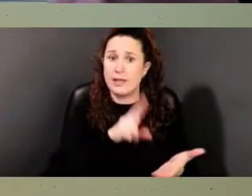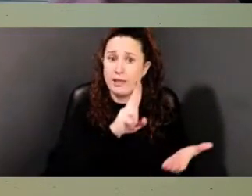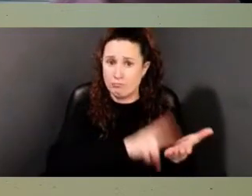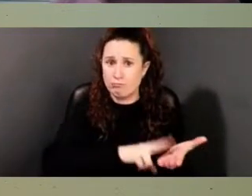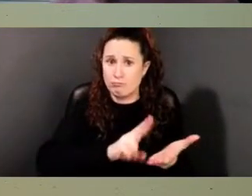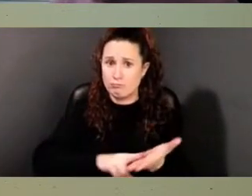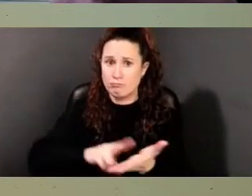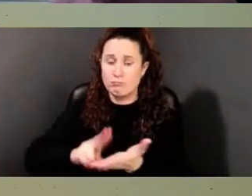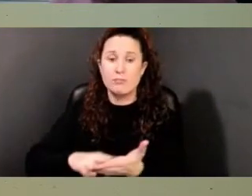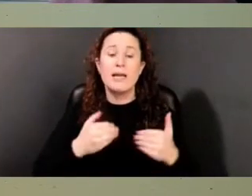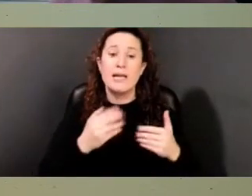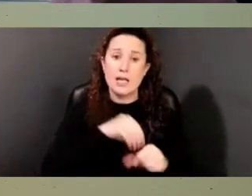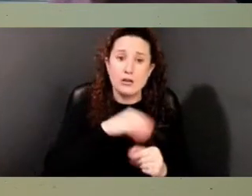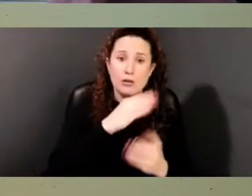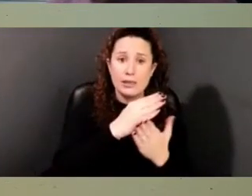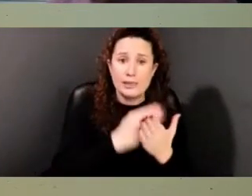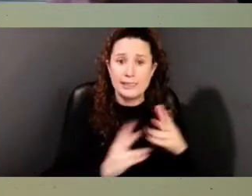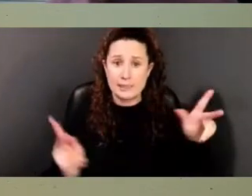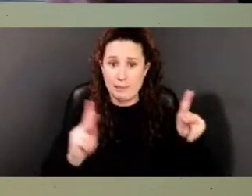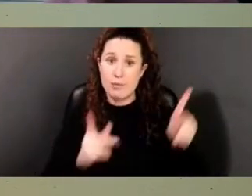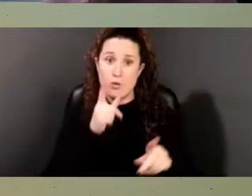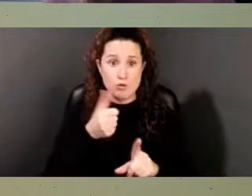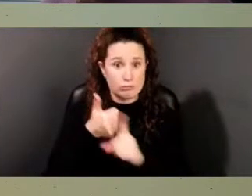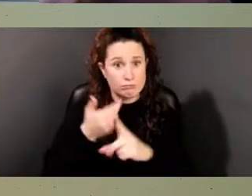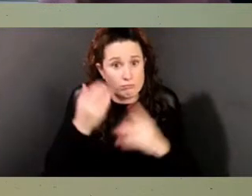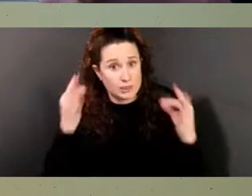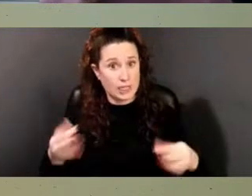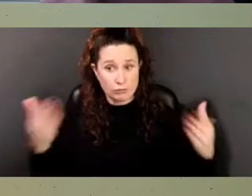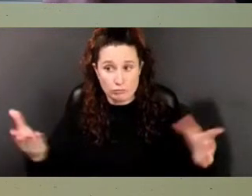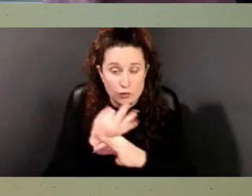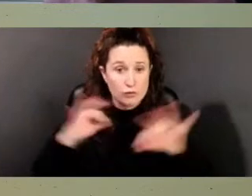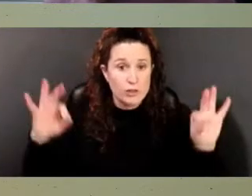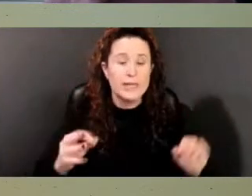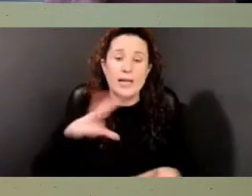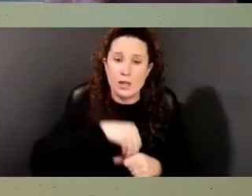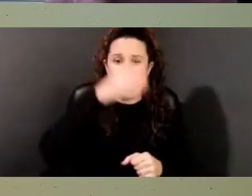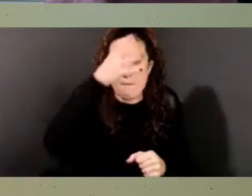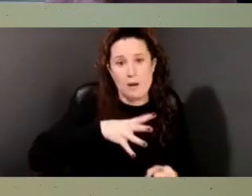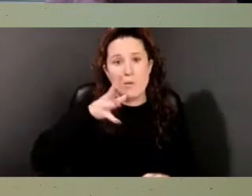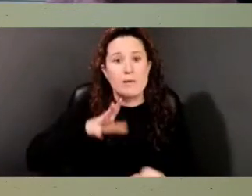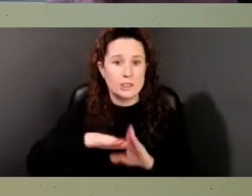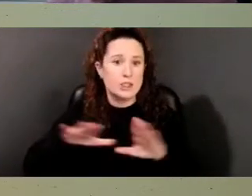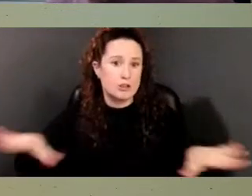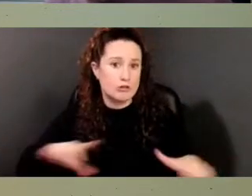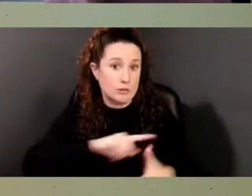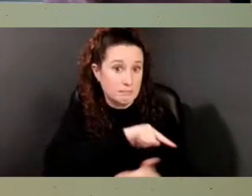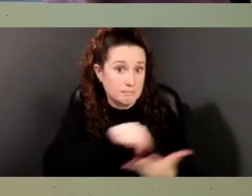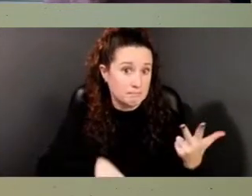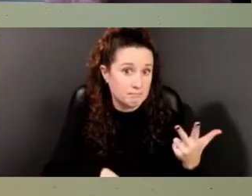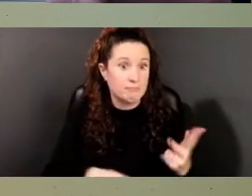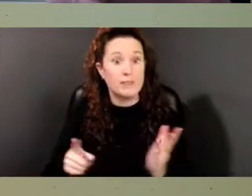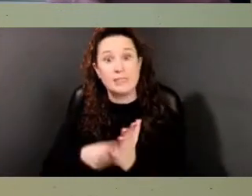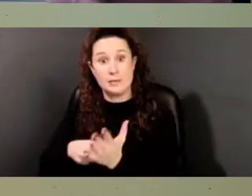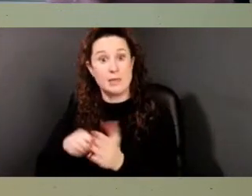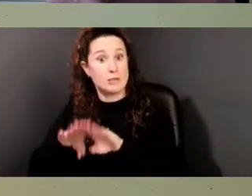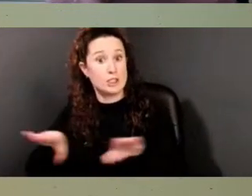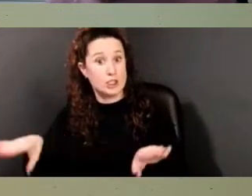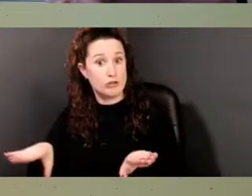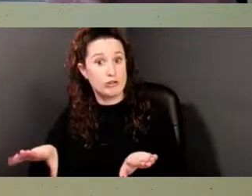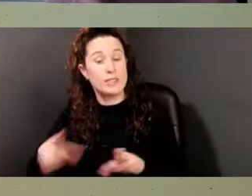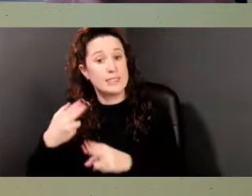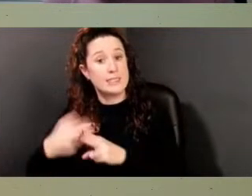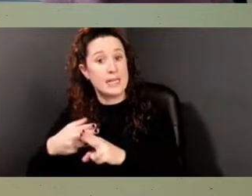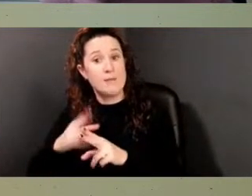freed included men, women, and children. In two of them, the names of the children were connected with at least one parent.